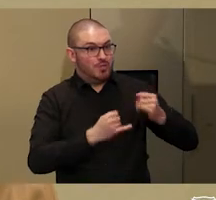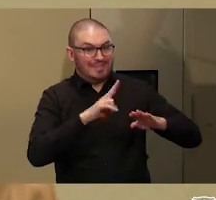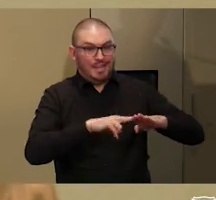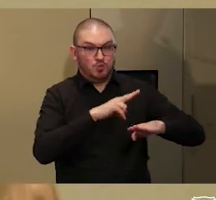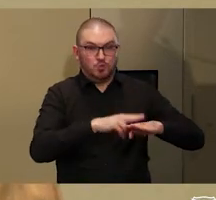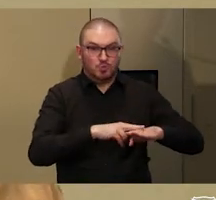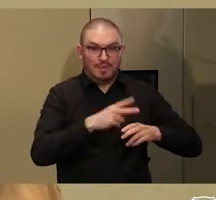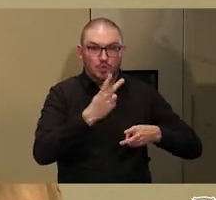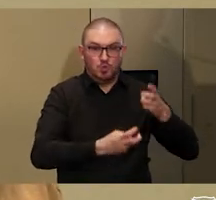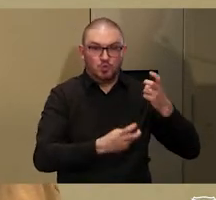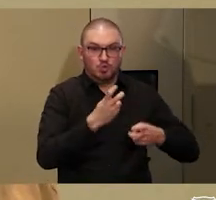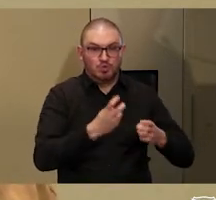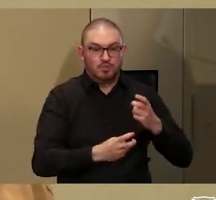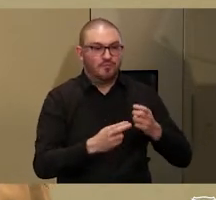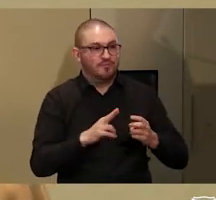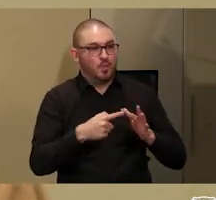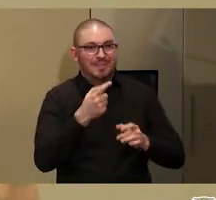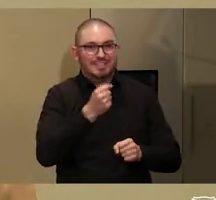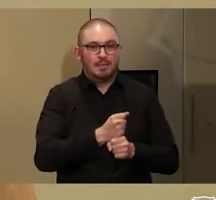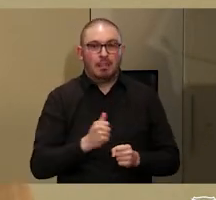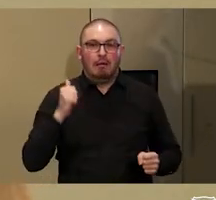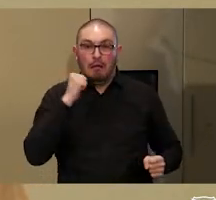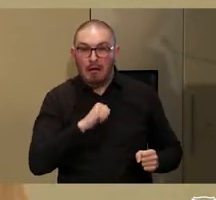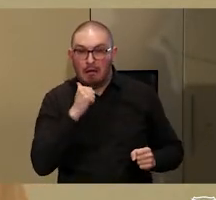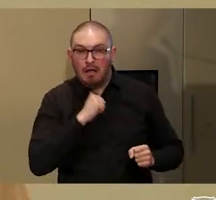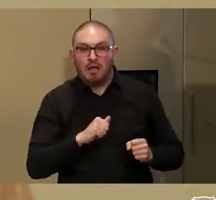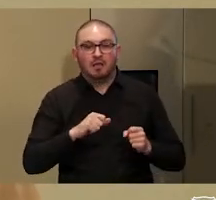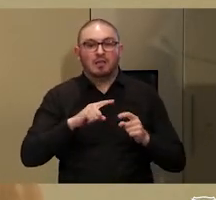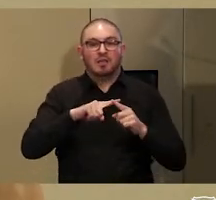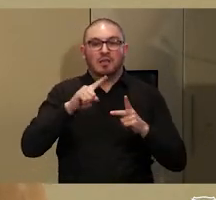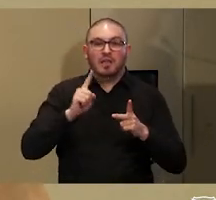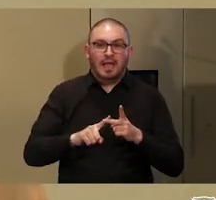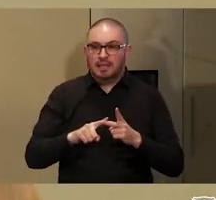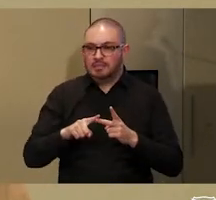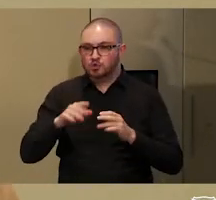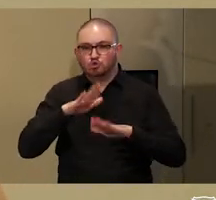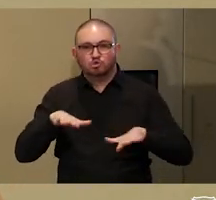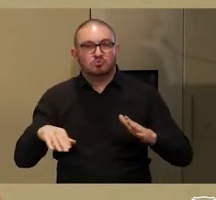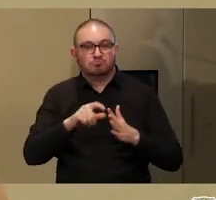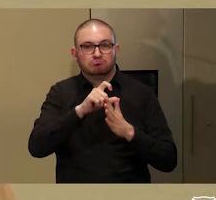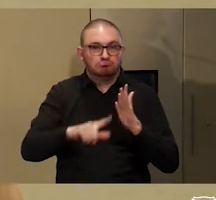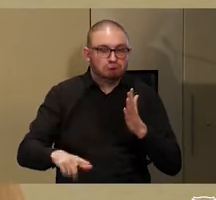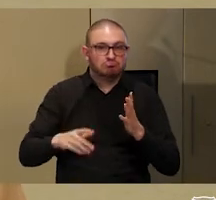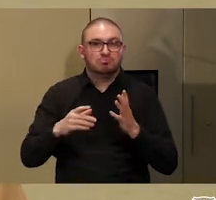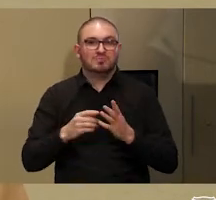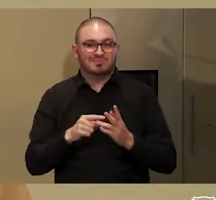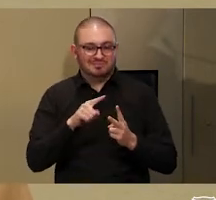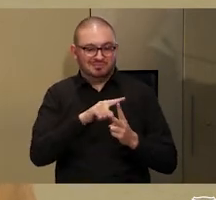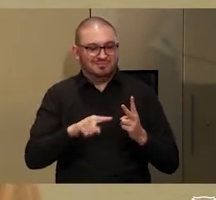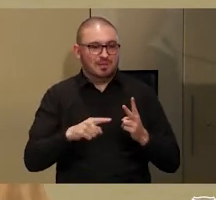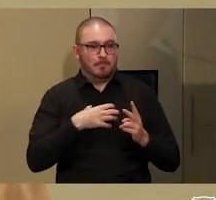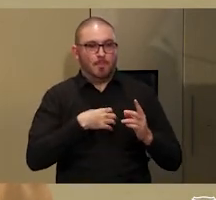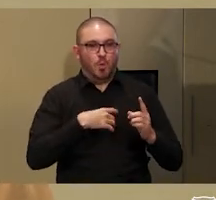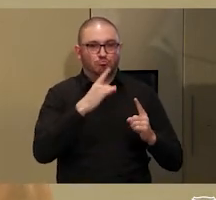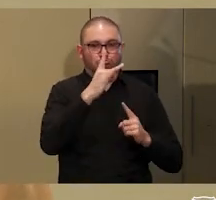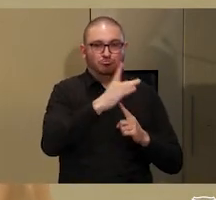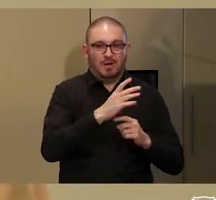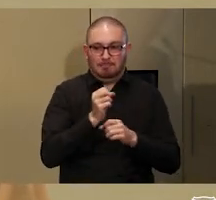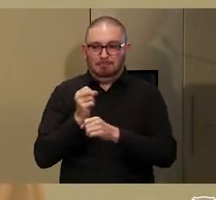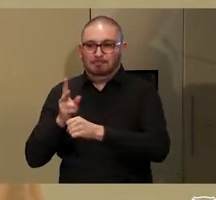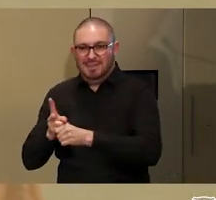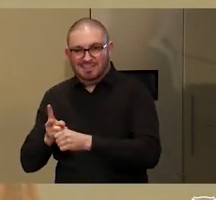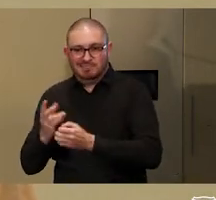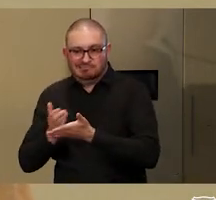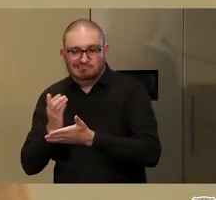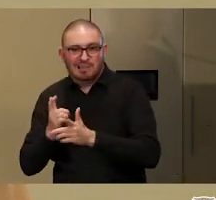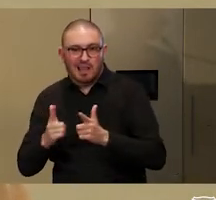such as the prevalence of malnutrition and stunting in children. Having said that, to its credit, the Timor-Leste government